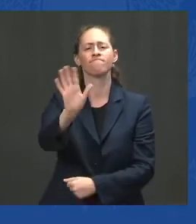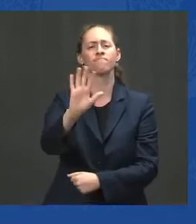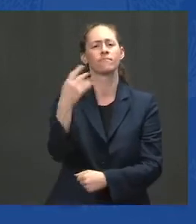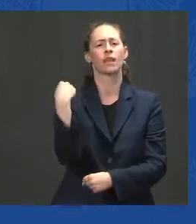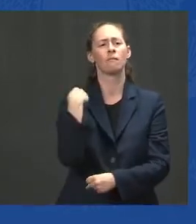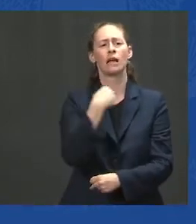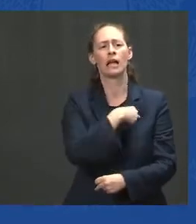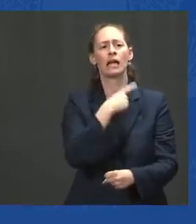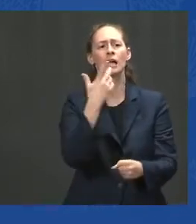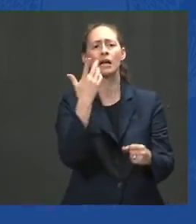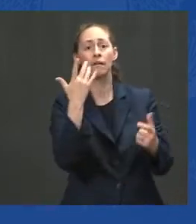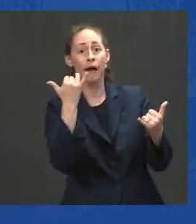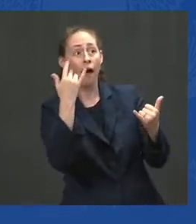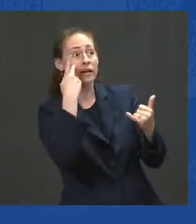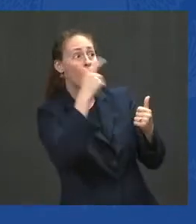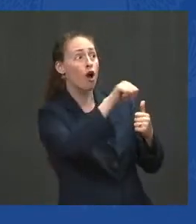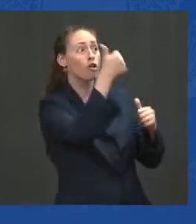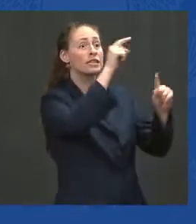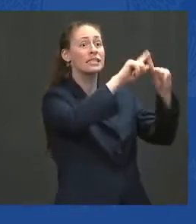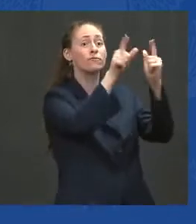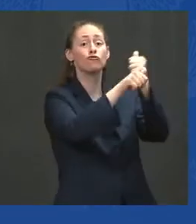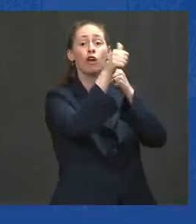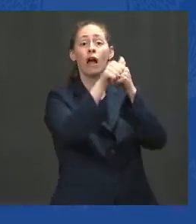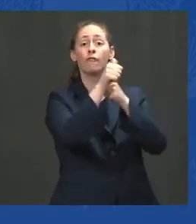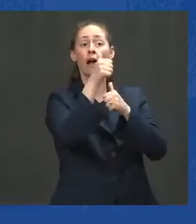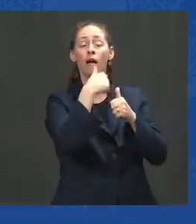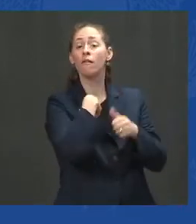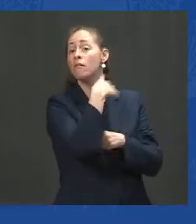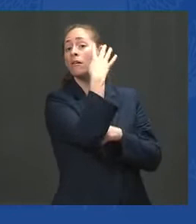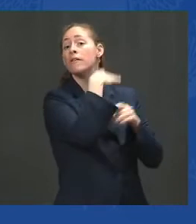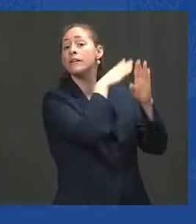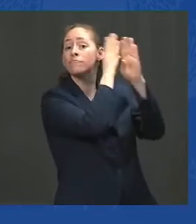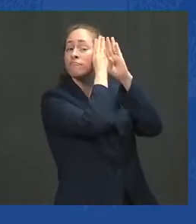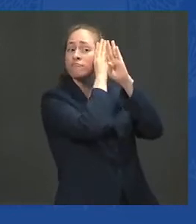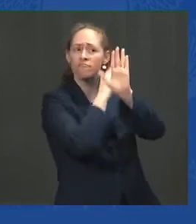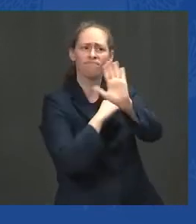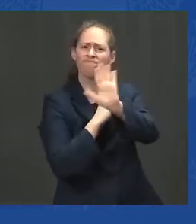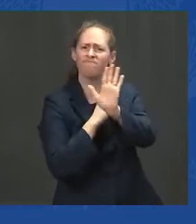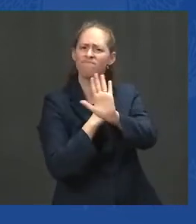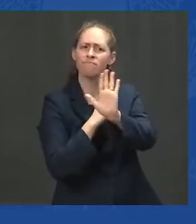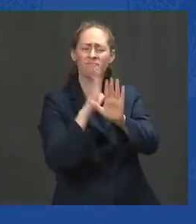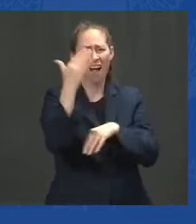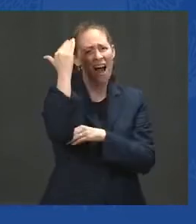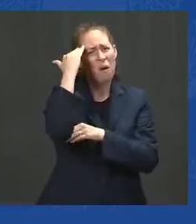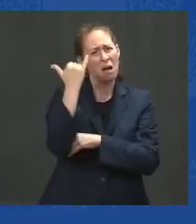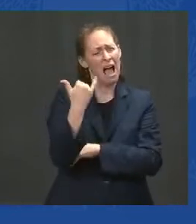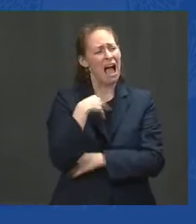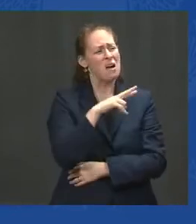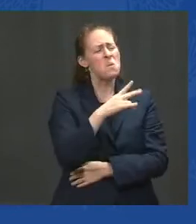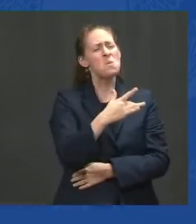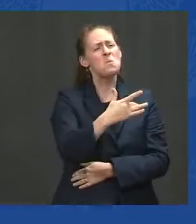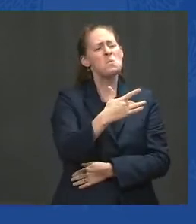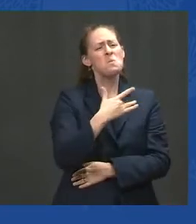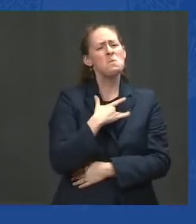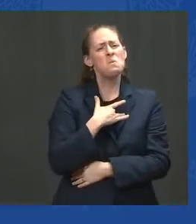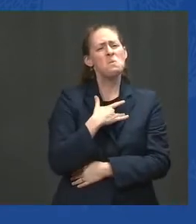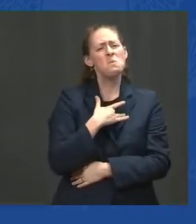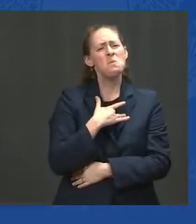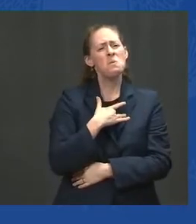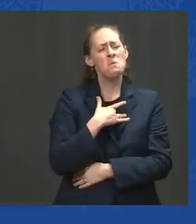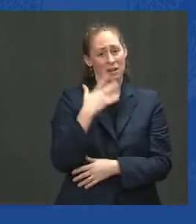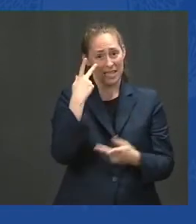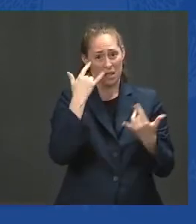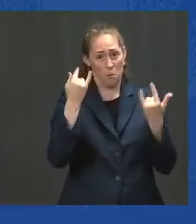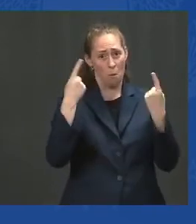I also want to acknowledge how painful this is to so many of us. The scenes we're seeing in Afghanistan, they're